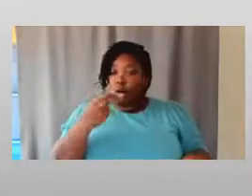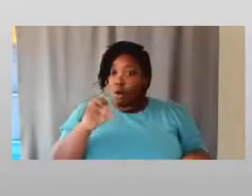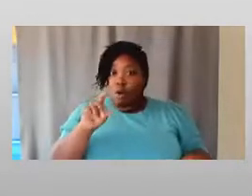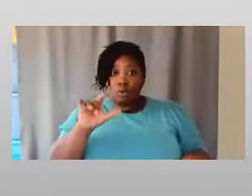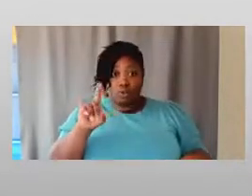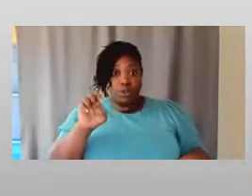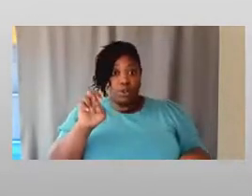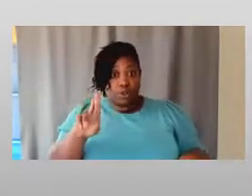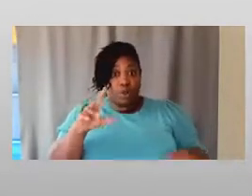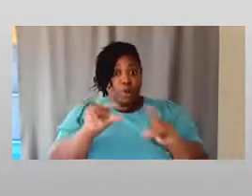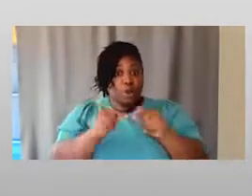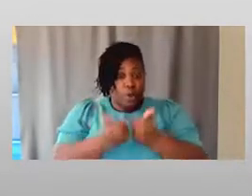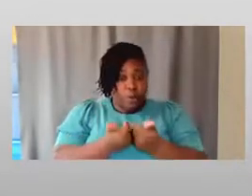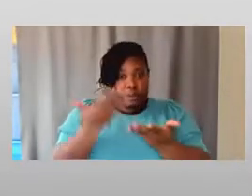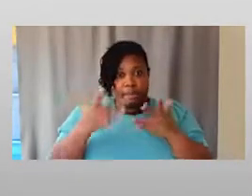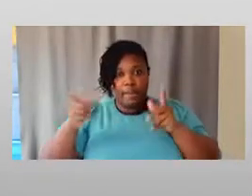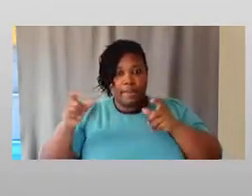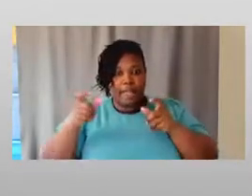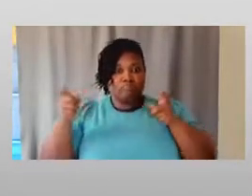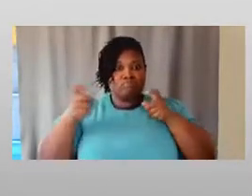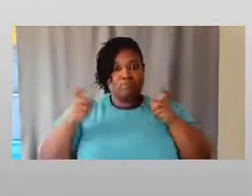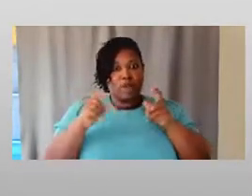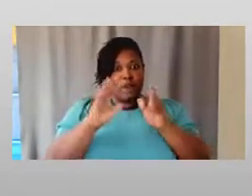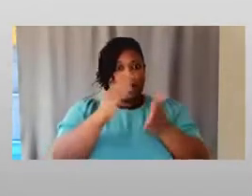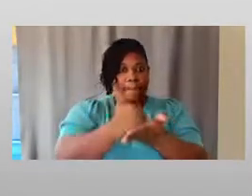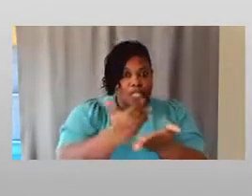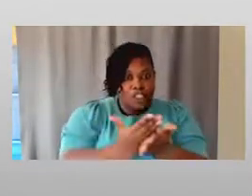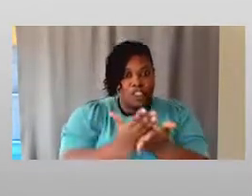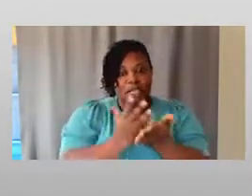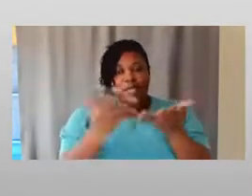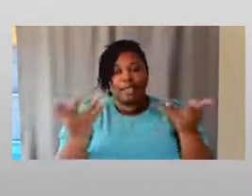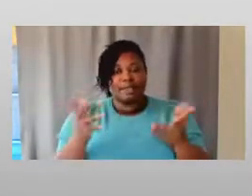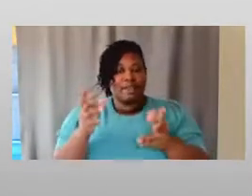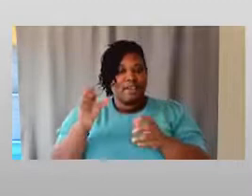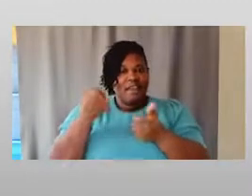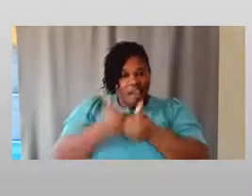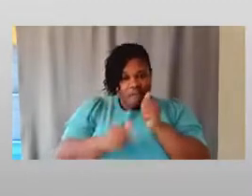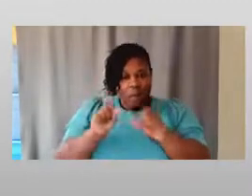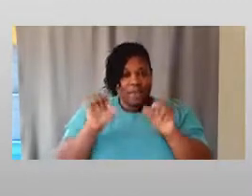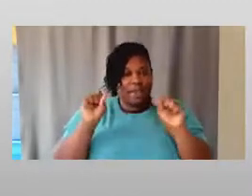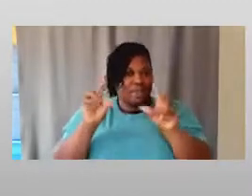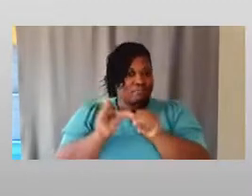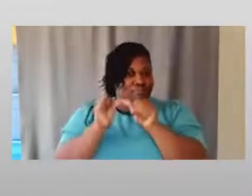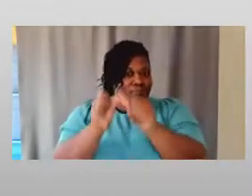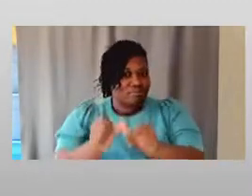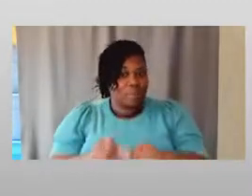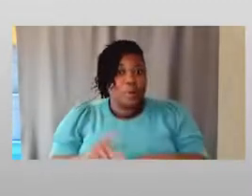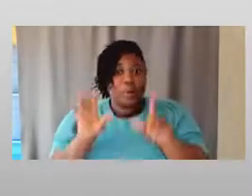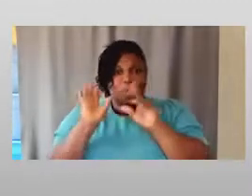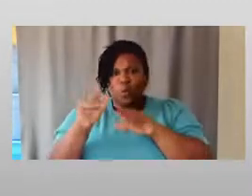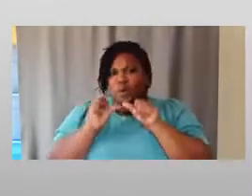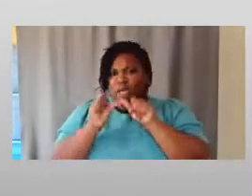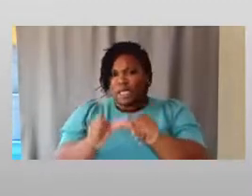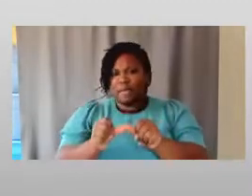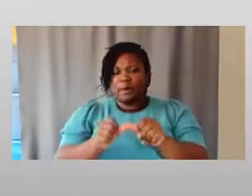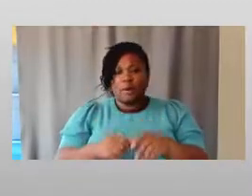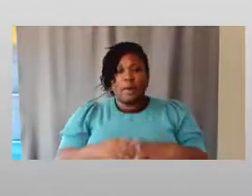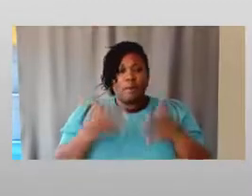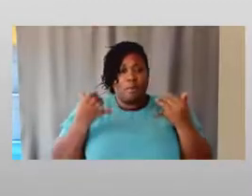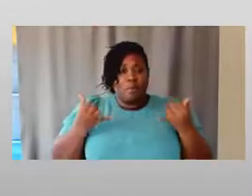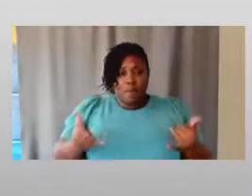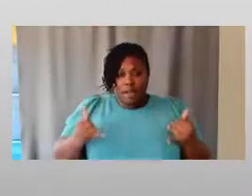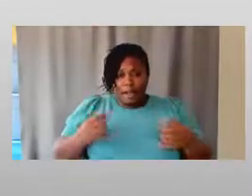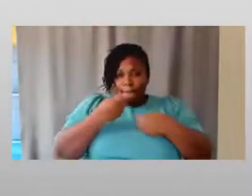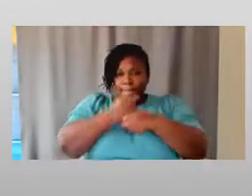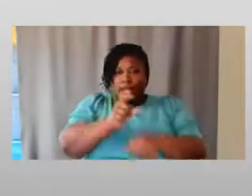be in charge of a budget or a space or so forth, and everyone can contribute. We're going to keep going on this conversation, but at this point, we want to make sure